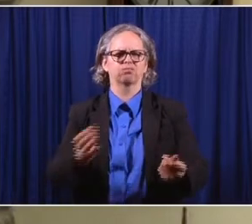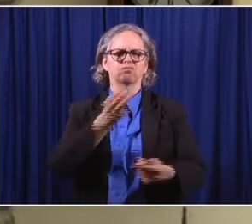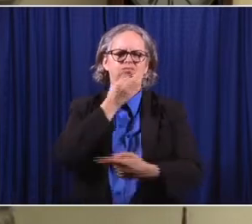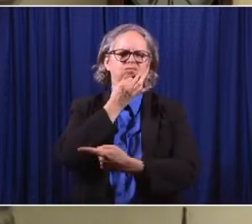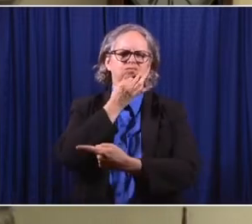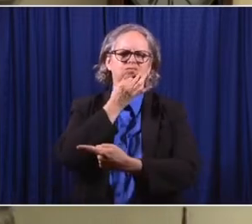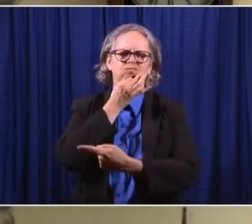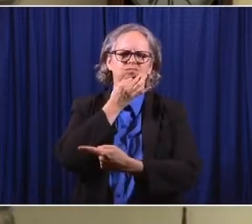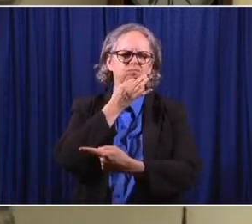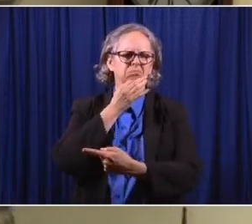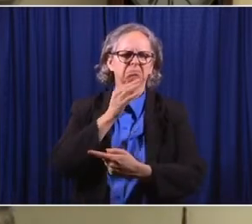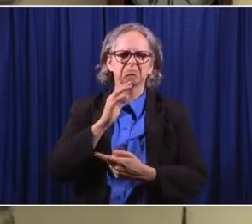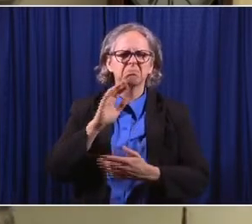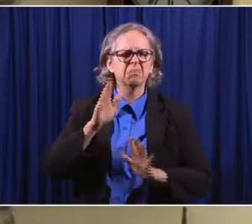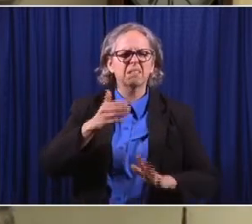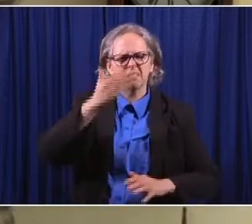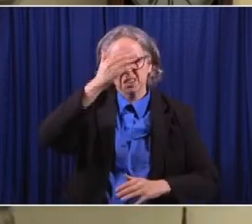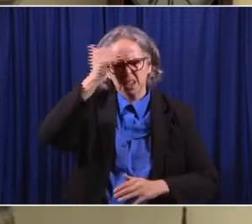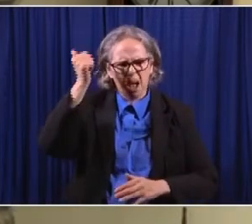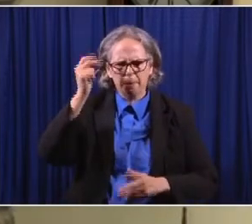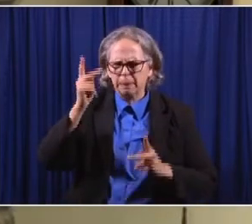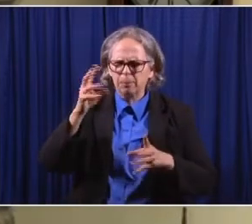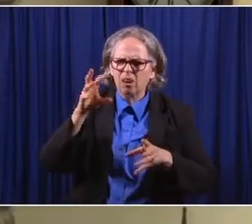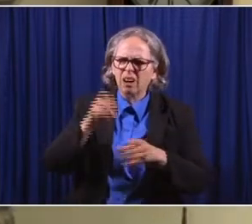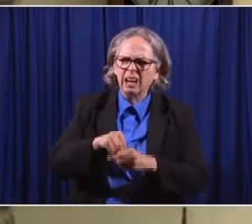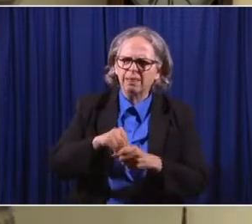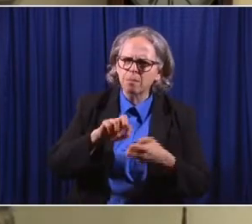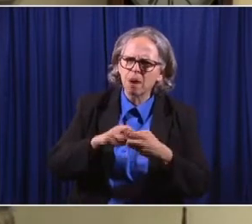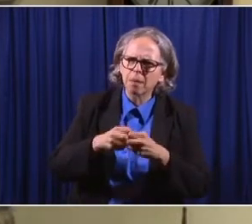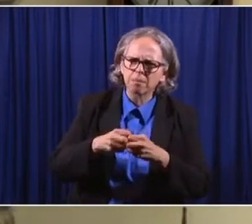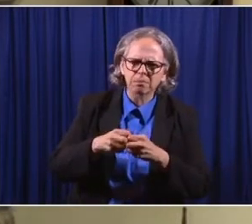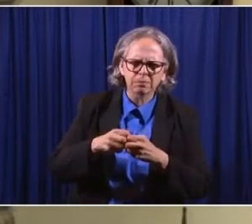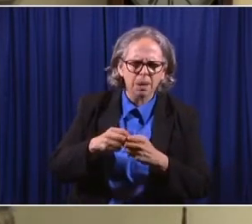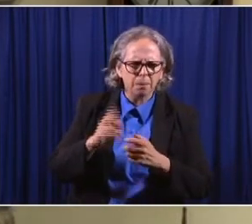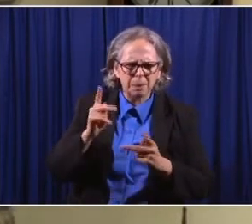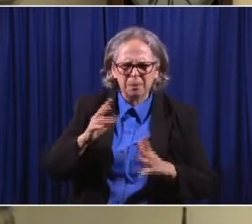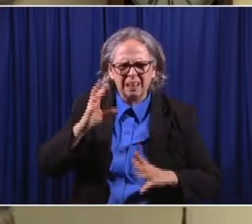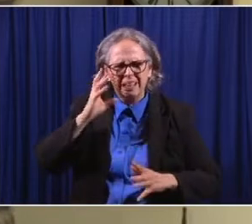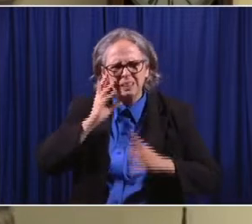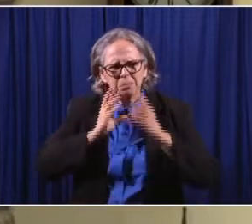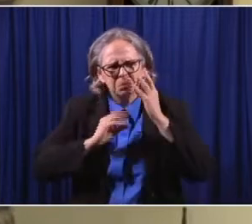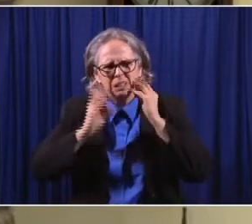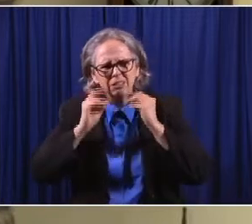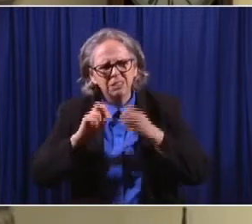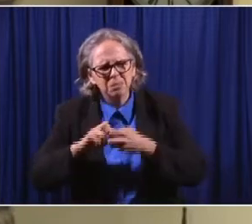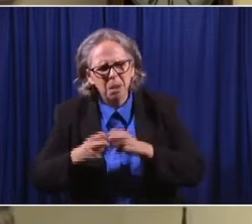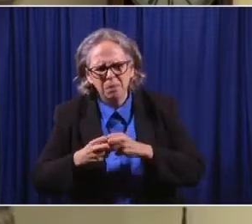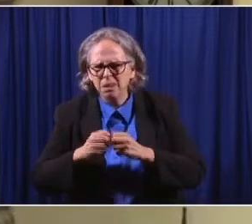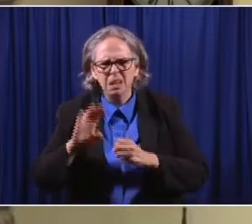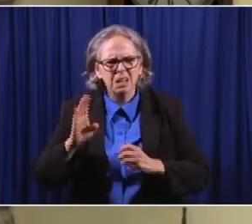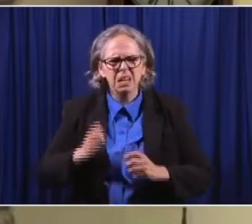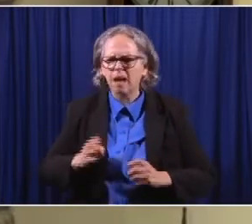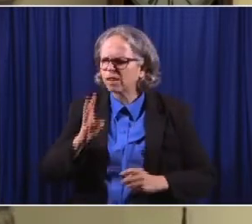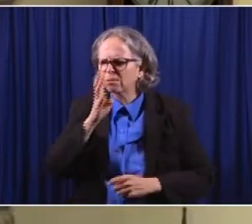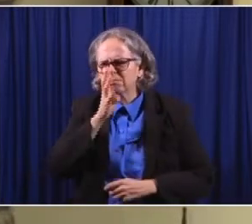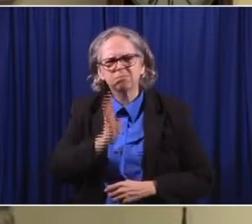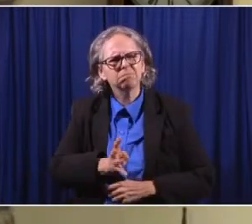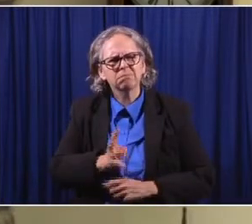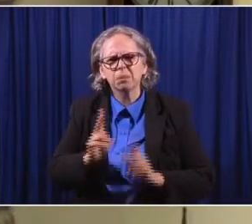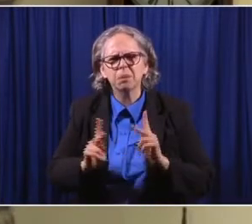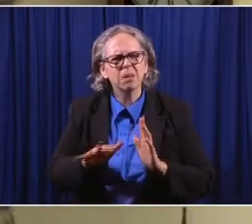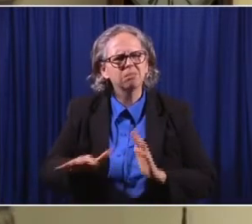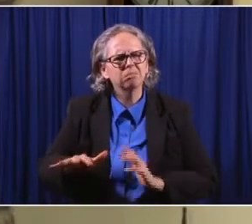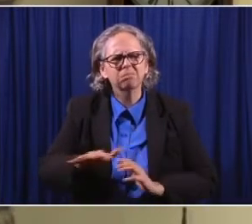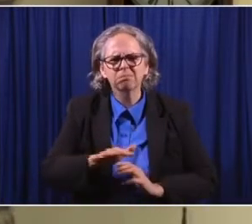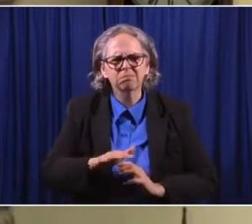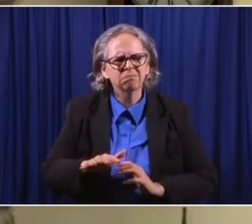He never forgot the people who were most in need of whatever that particular program was or whatever that particular policy